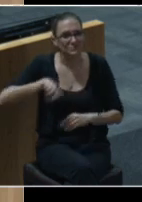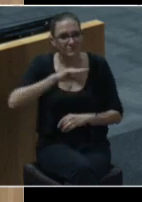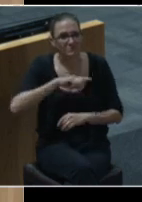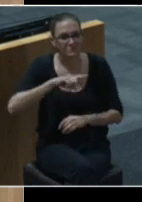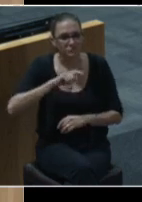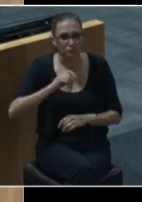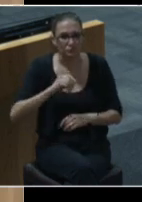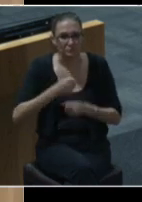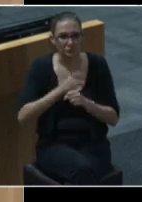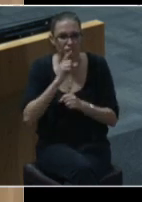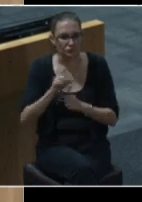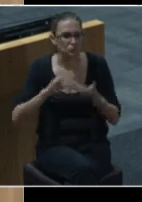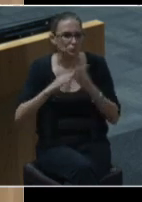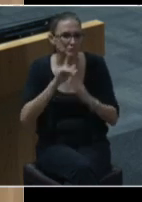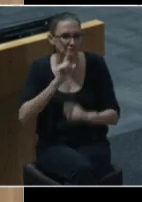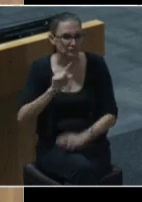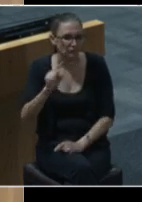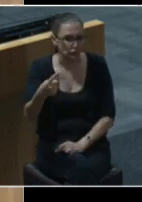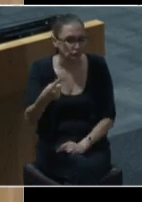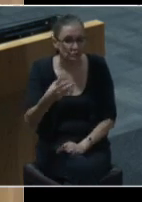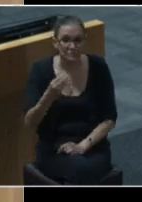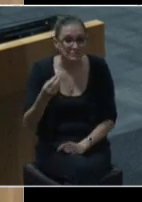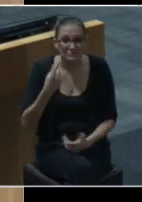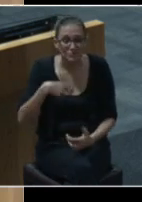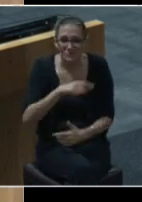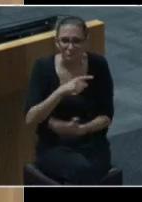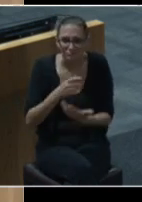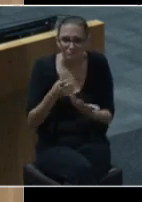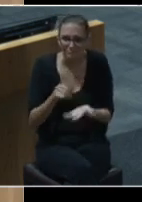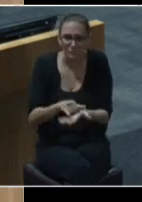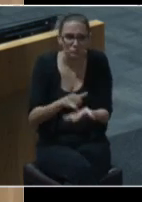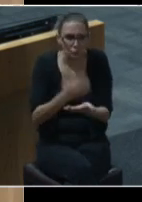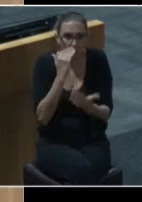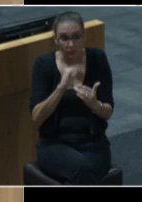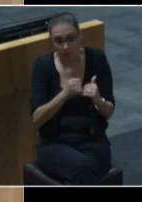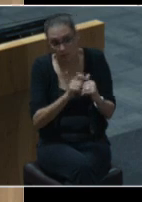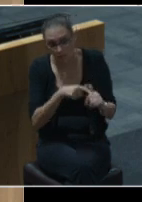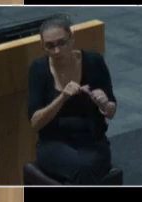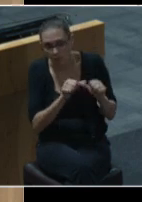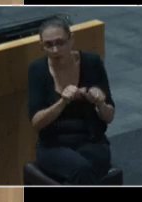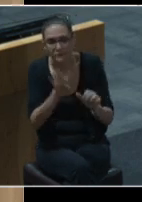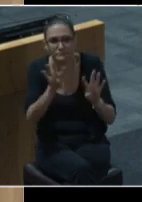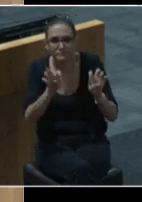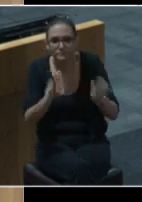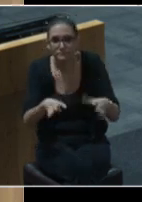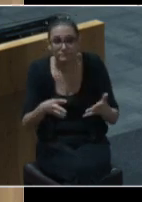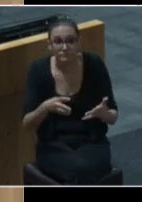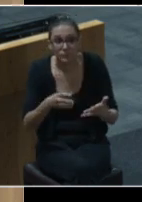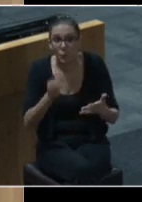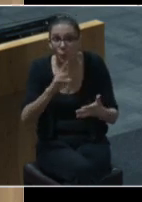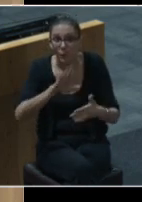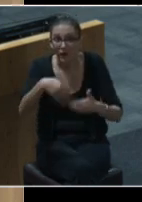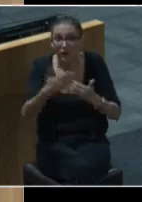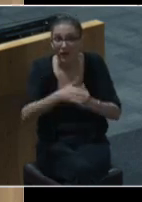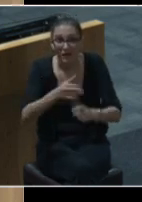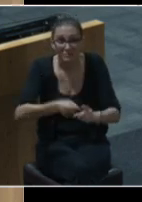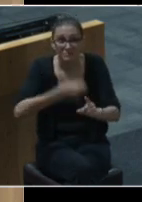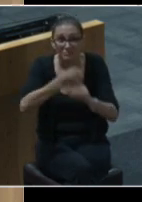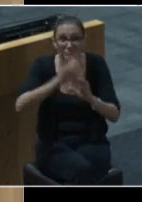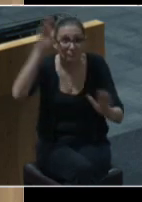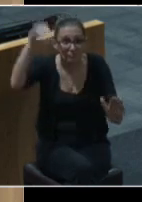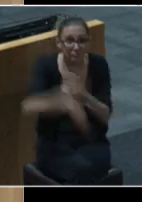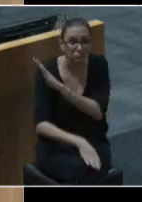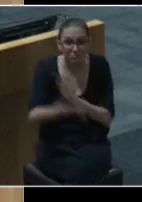first. And because we cannot know how long this crisis will last, or when the next one will strike, this